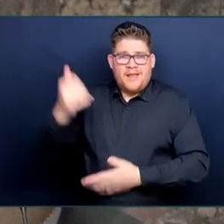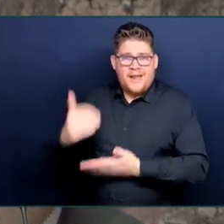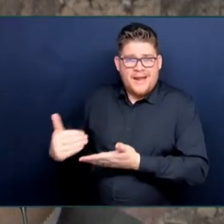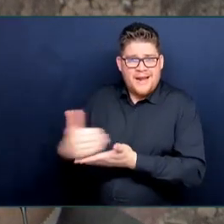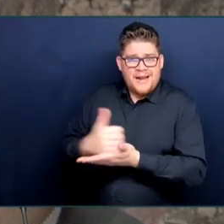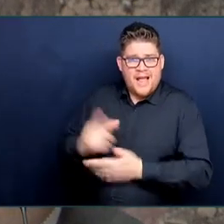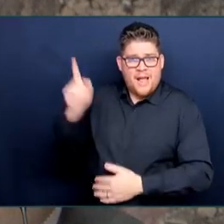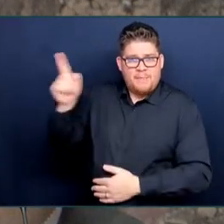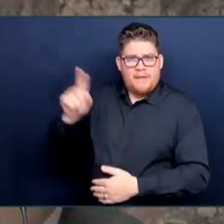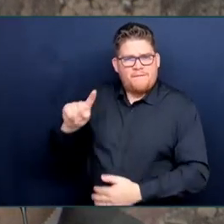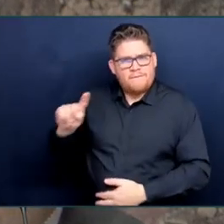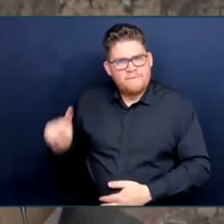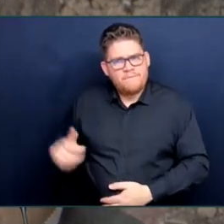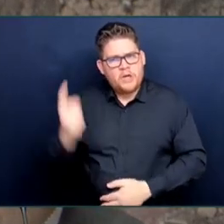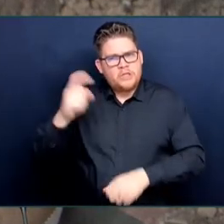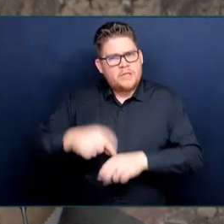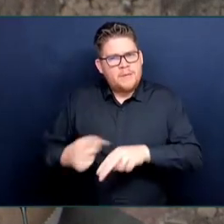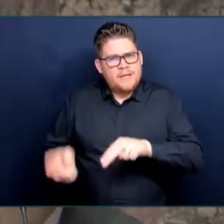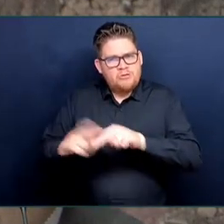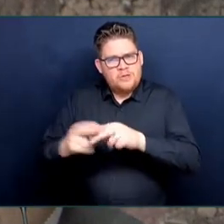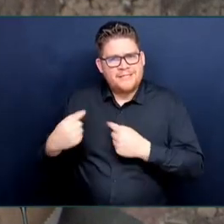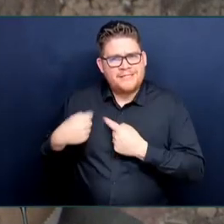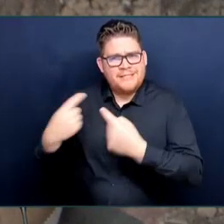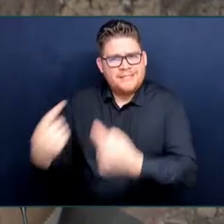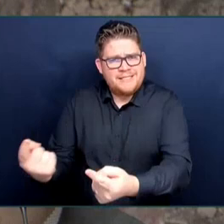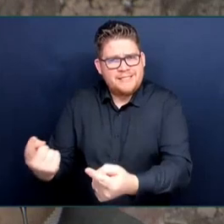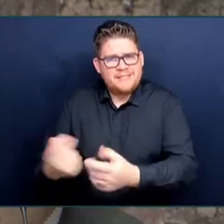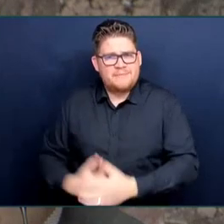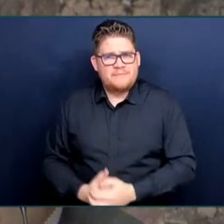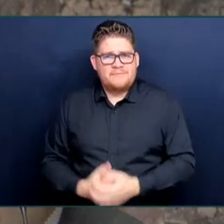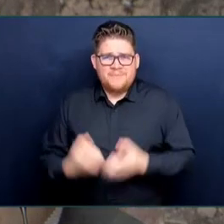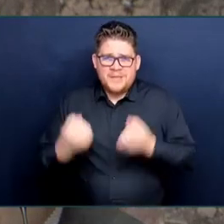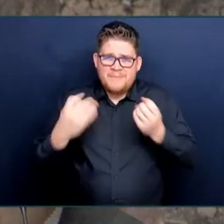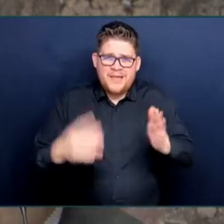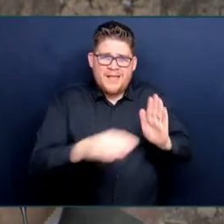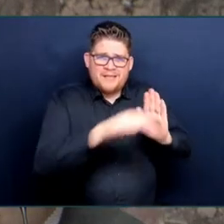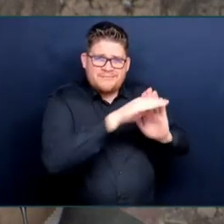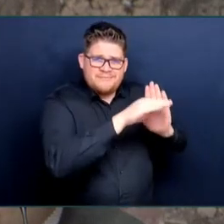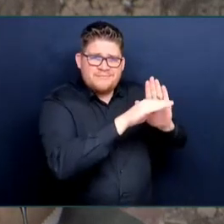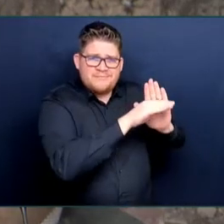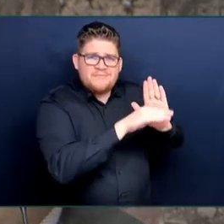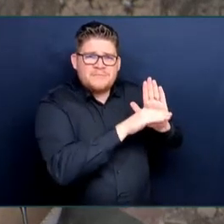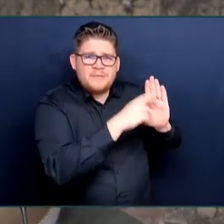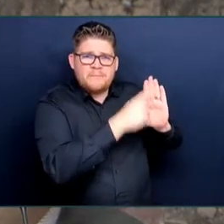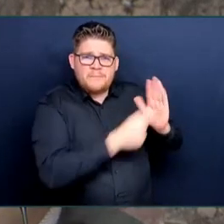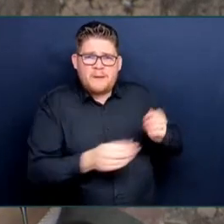many other things in the budget, many other things that are contributing to affordability in this province.